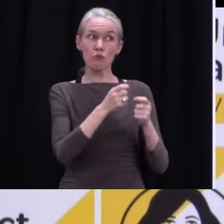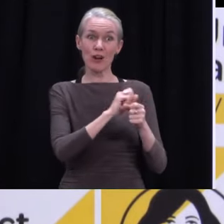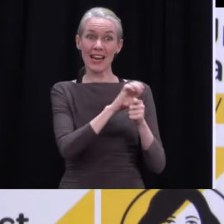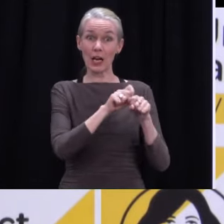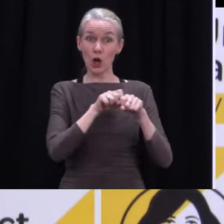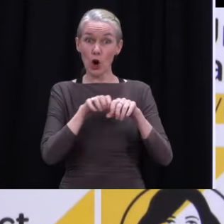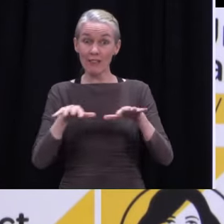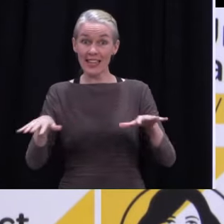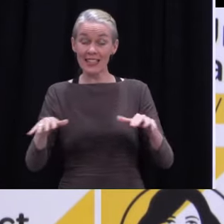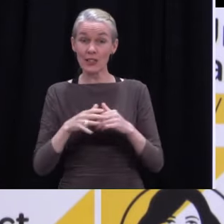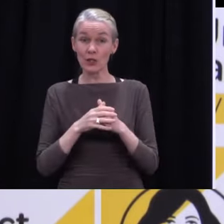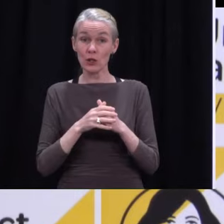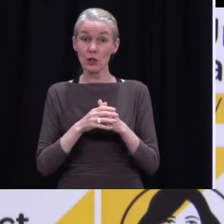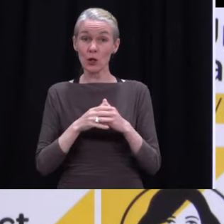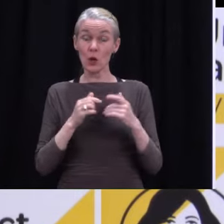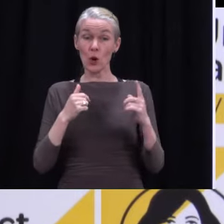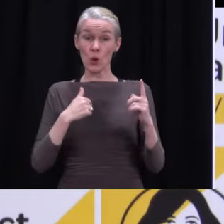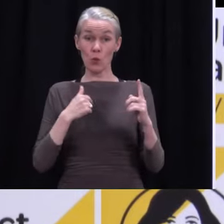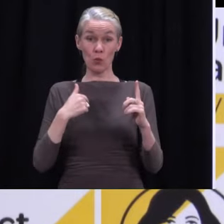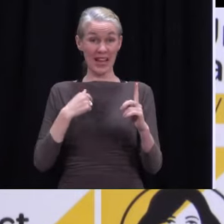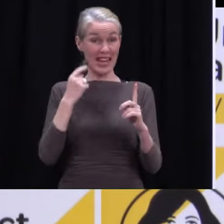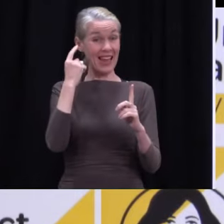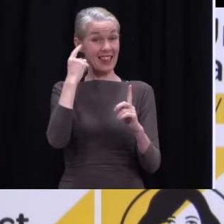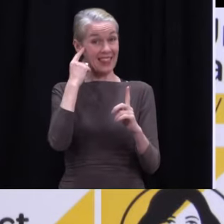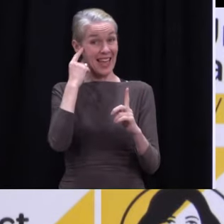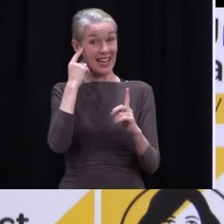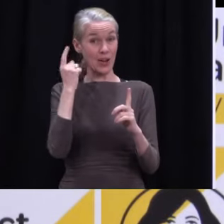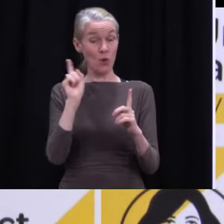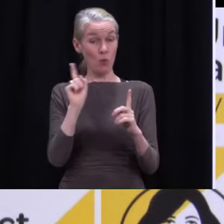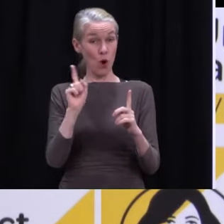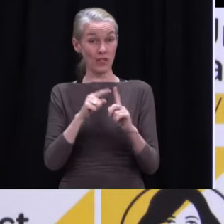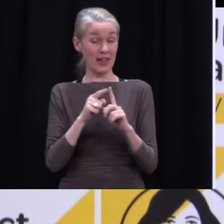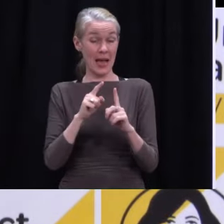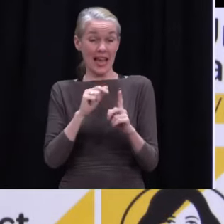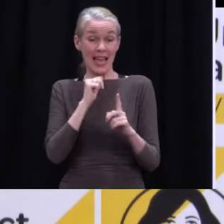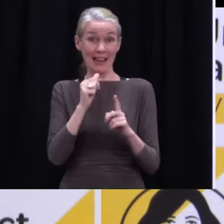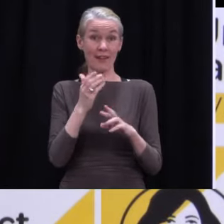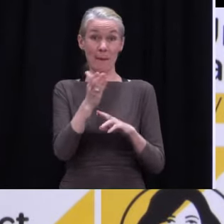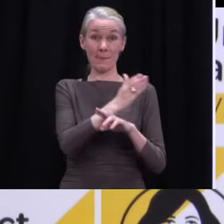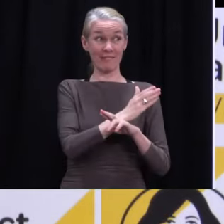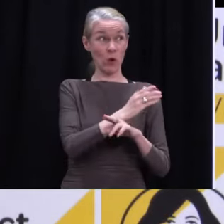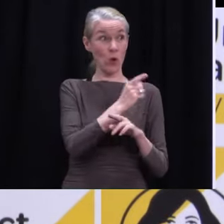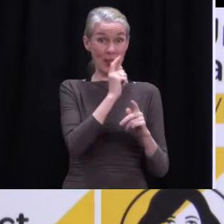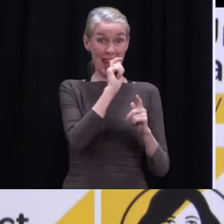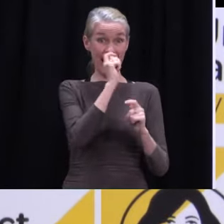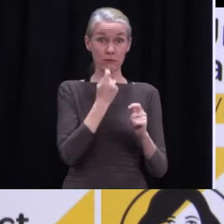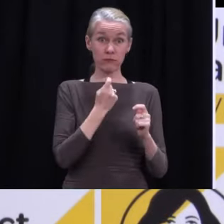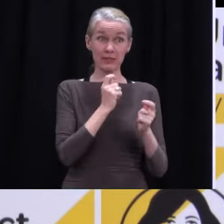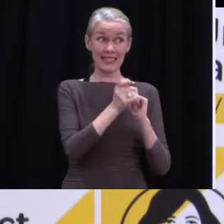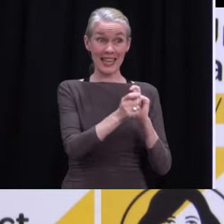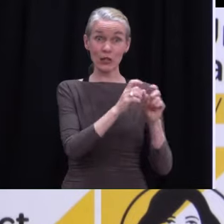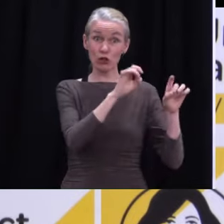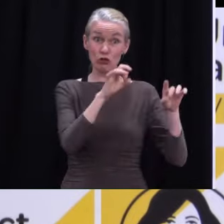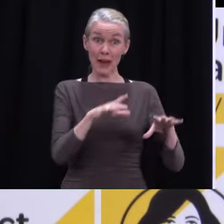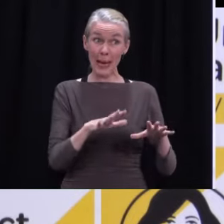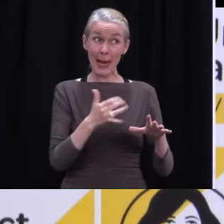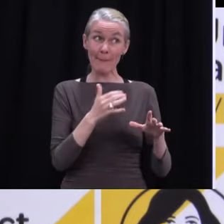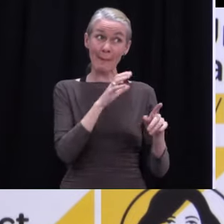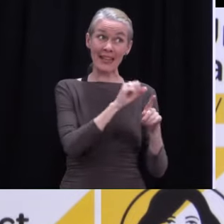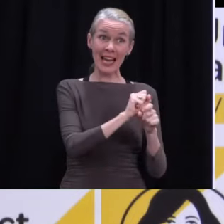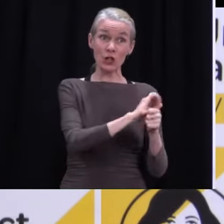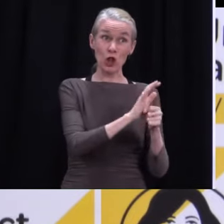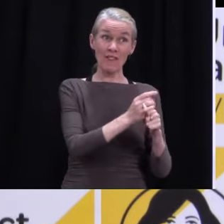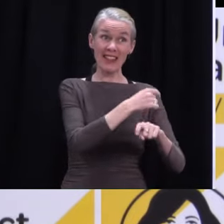of that 72 hours, pre their exposure to that individual. So they may have, it may not have. But I think that the only point I would add is that, as Dr